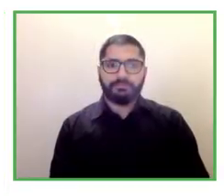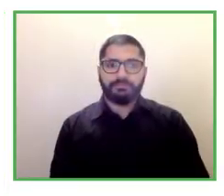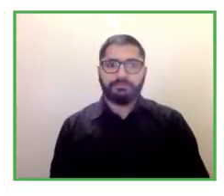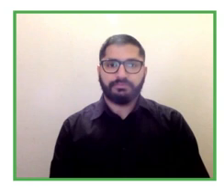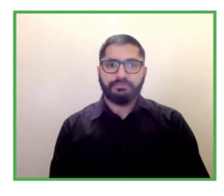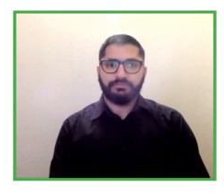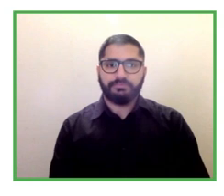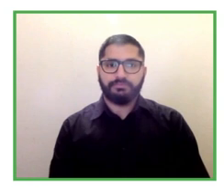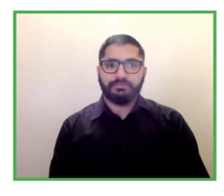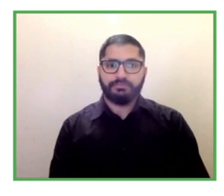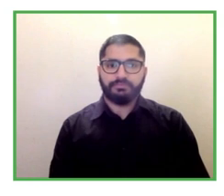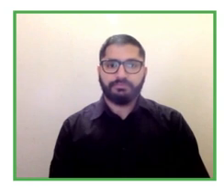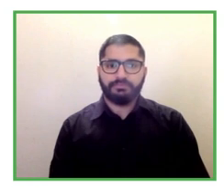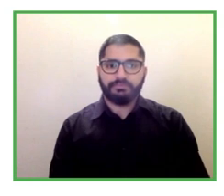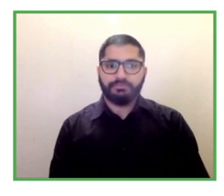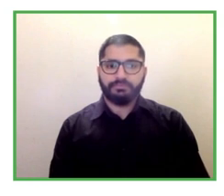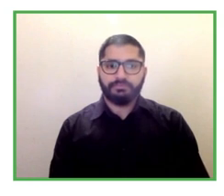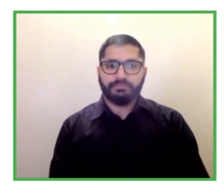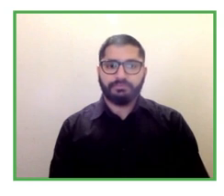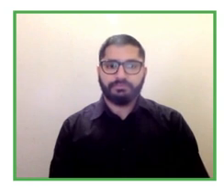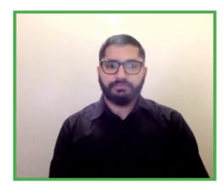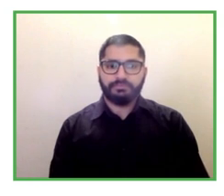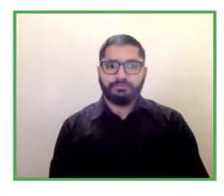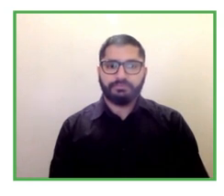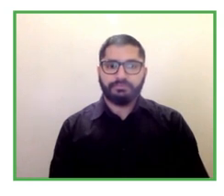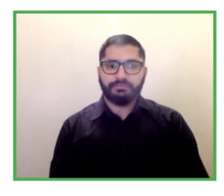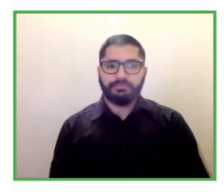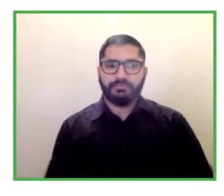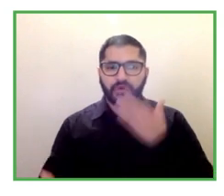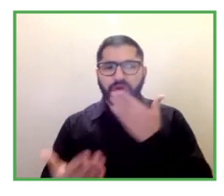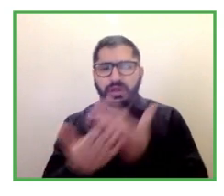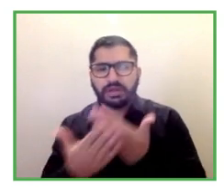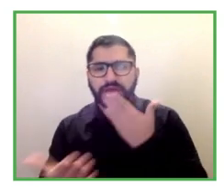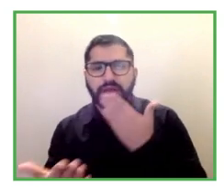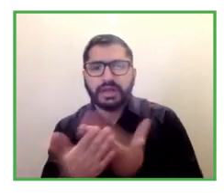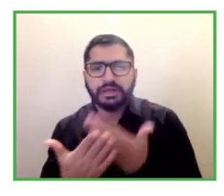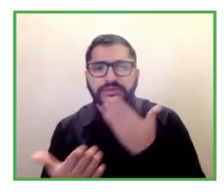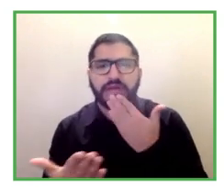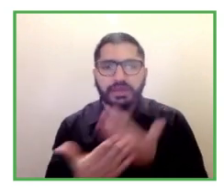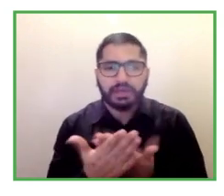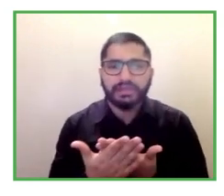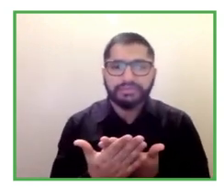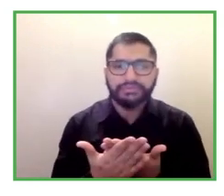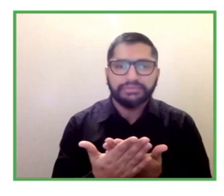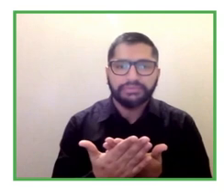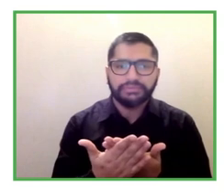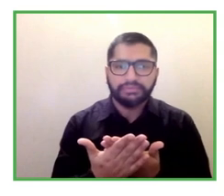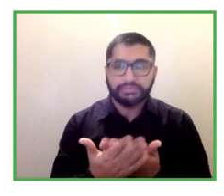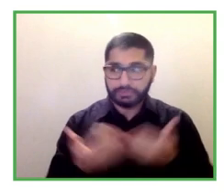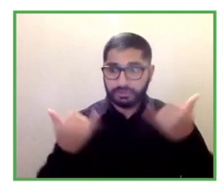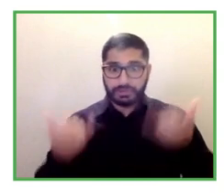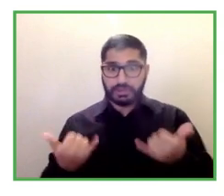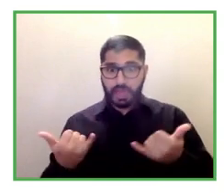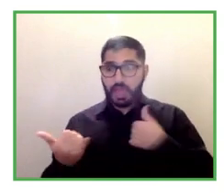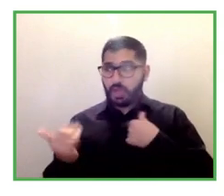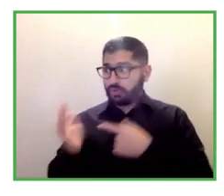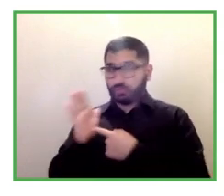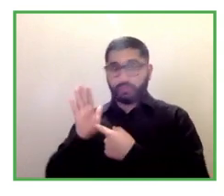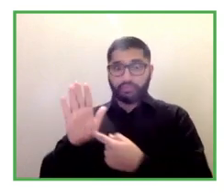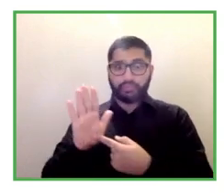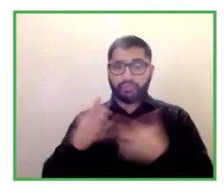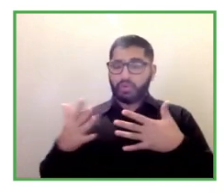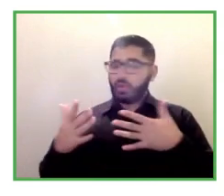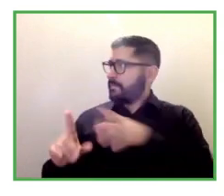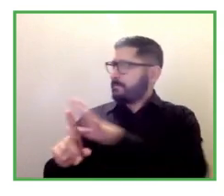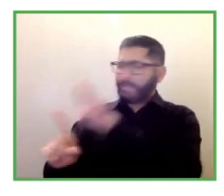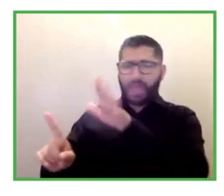thank you so much and this was really um you know good information to take and you know